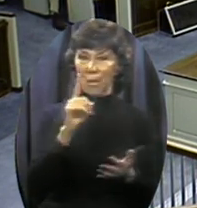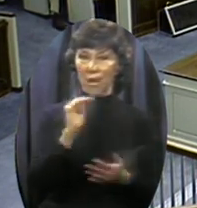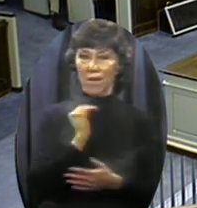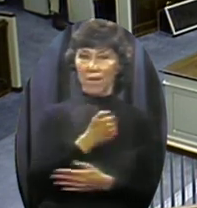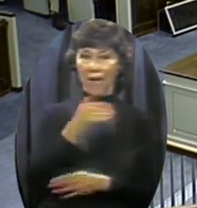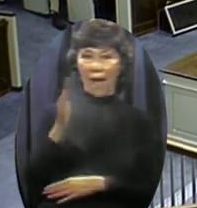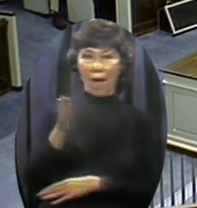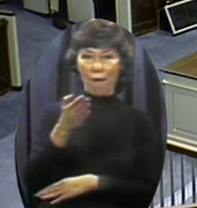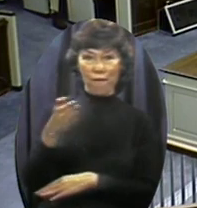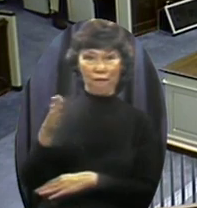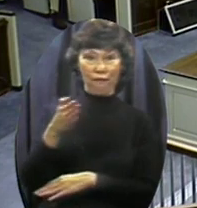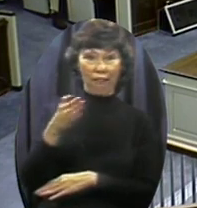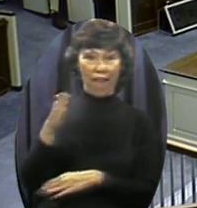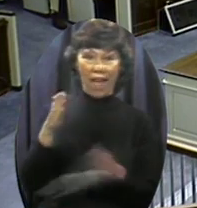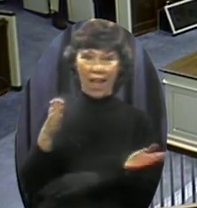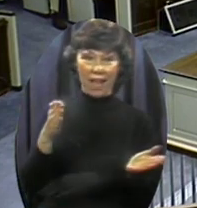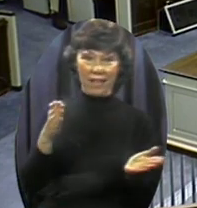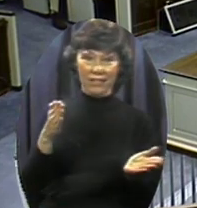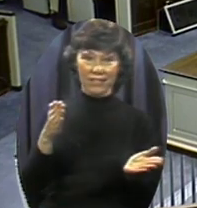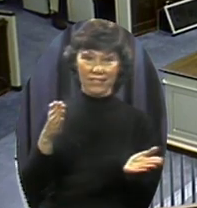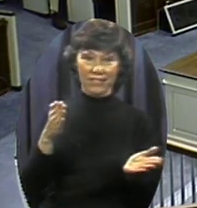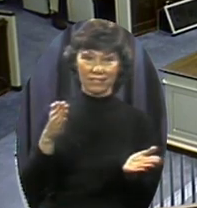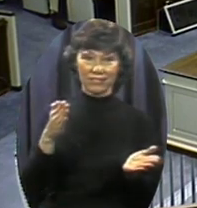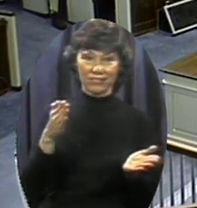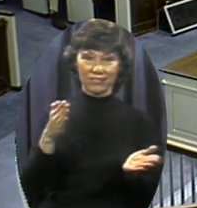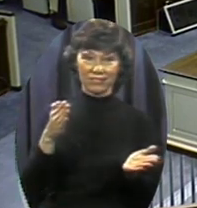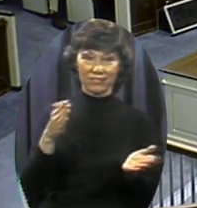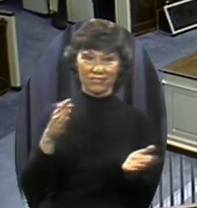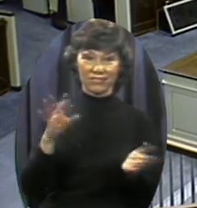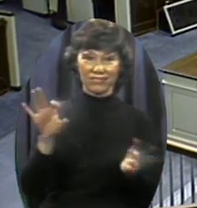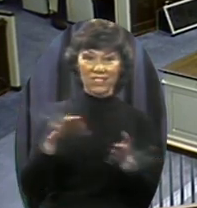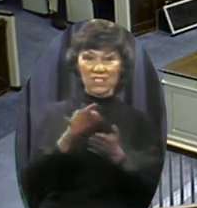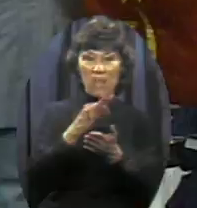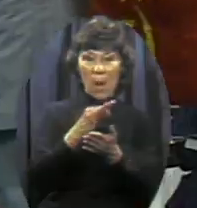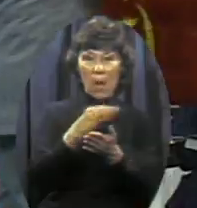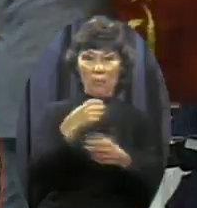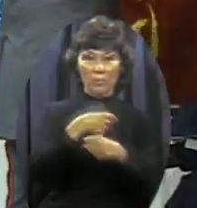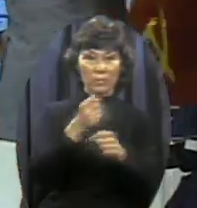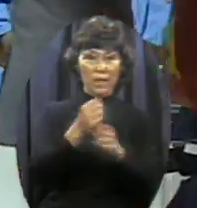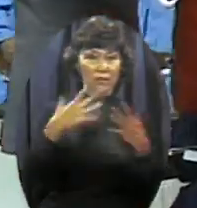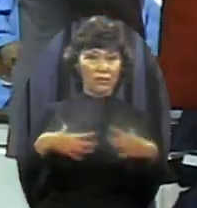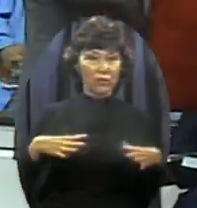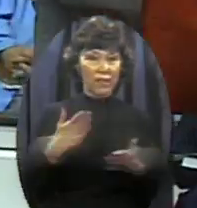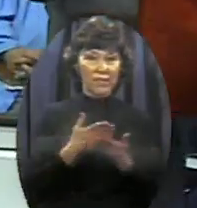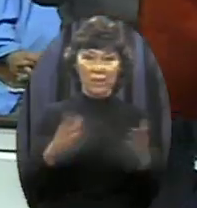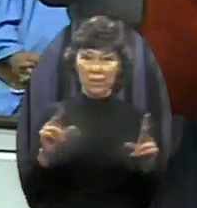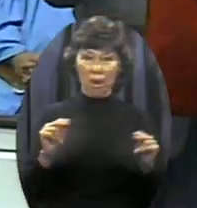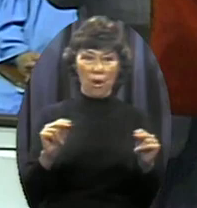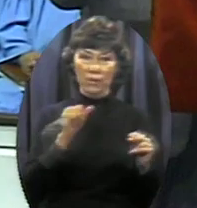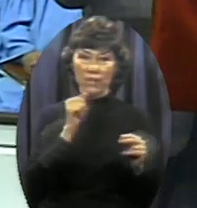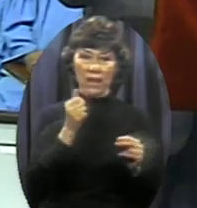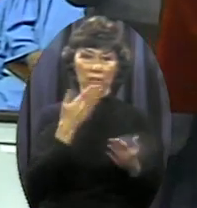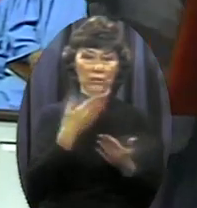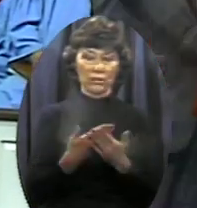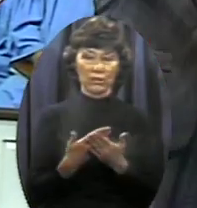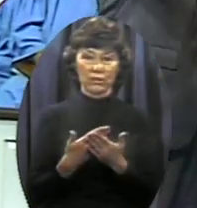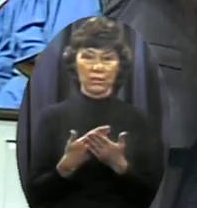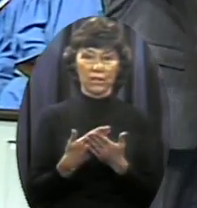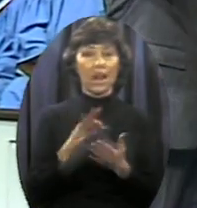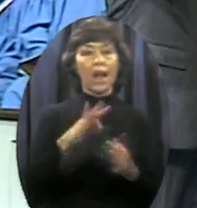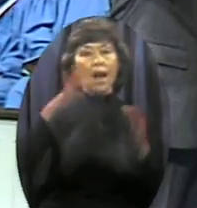Fold it up fellas Because I decided on doing something else I decided that that flag